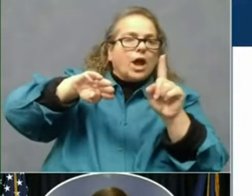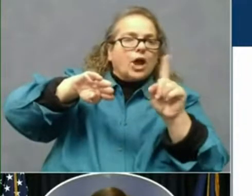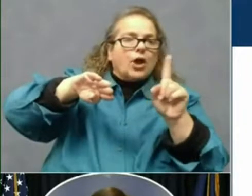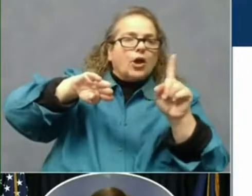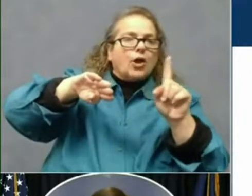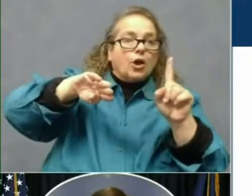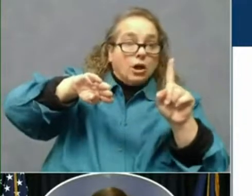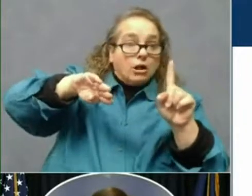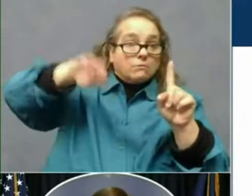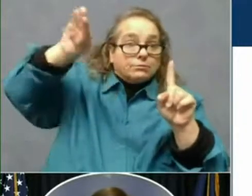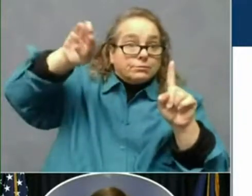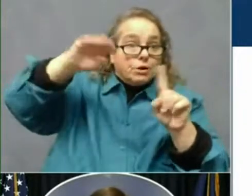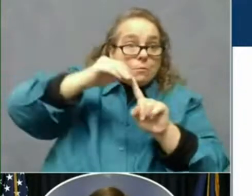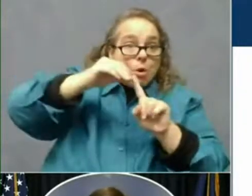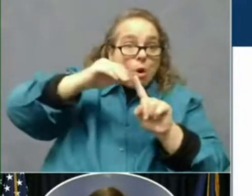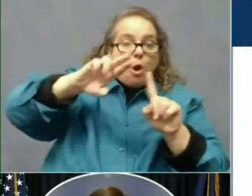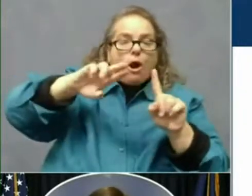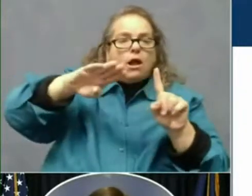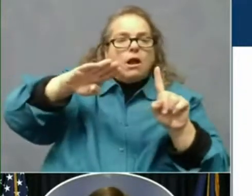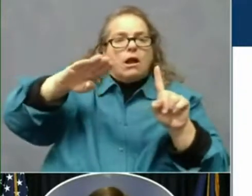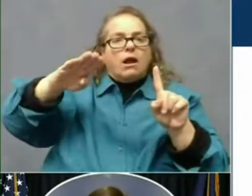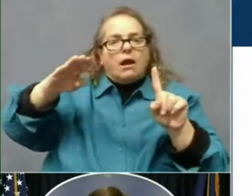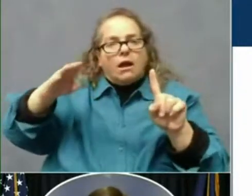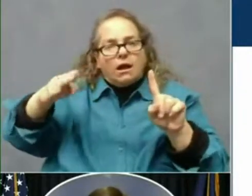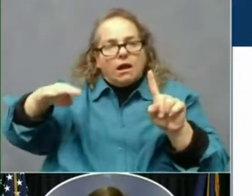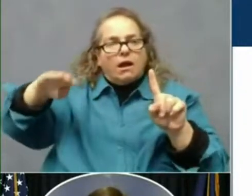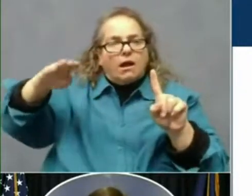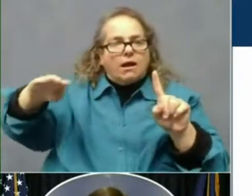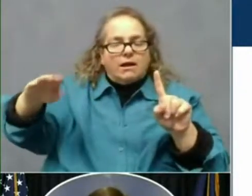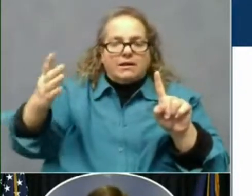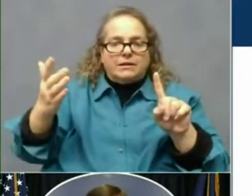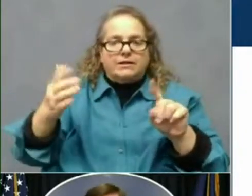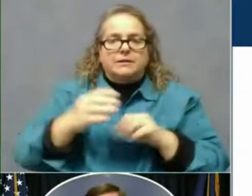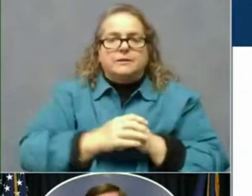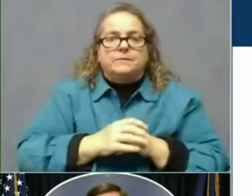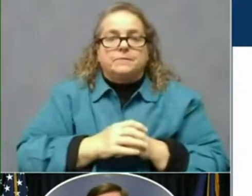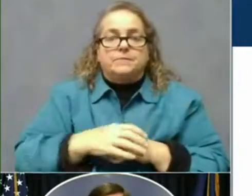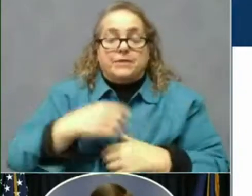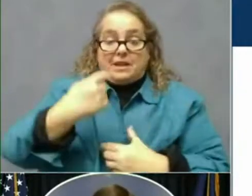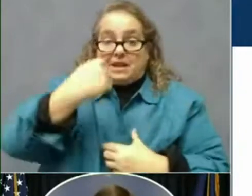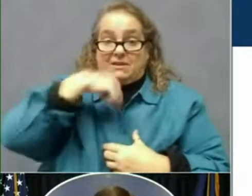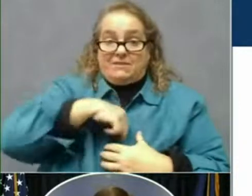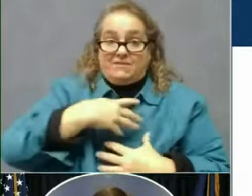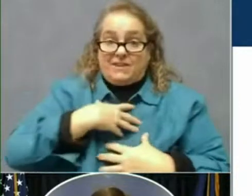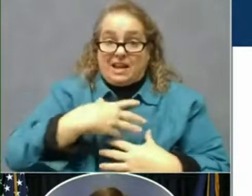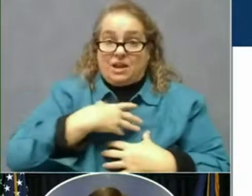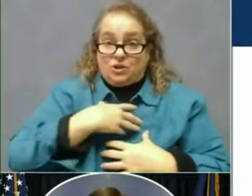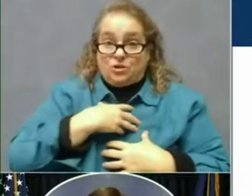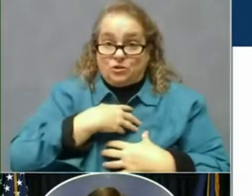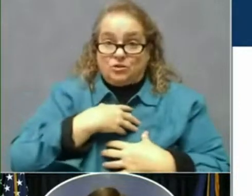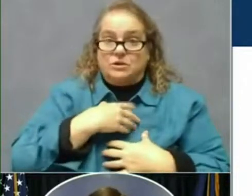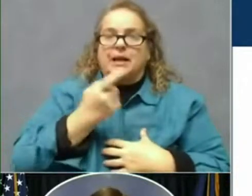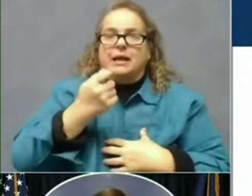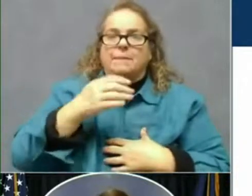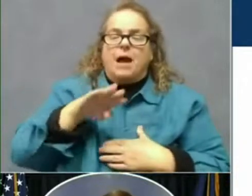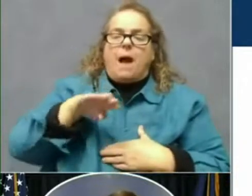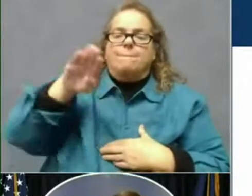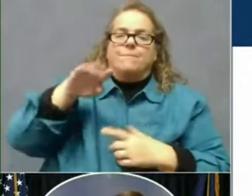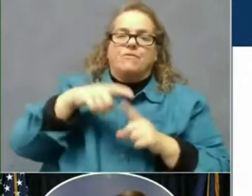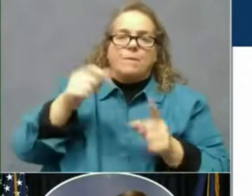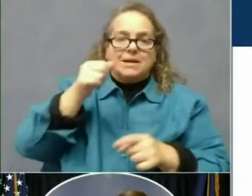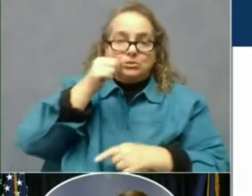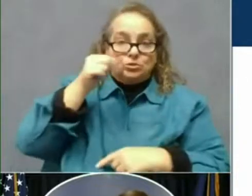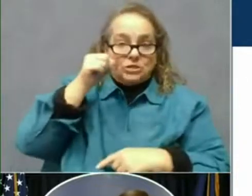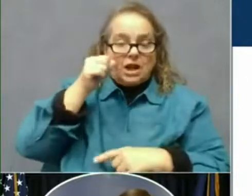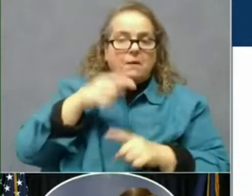a ventilator. We're up over yesterday again we're down over several weeks ago. When we